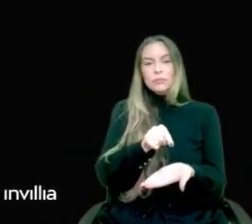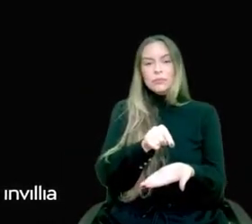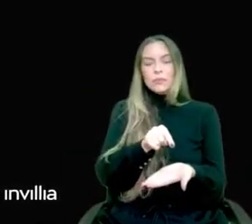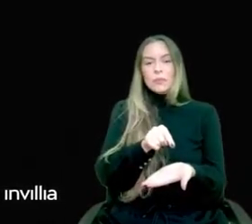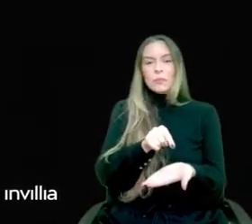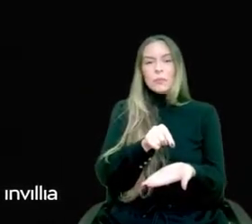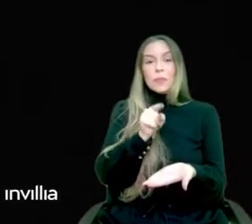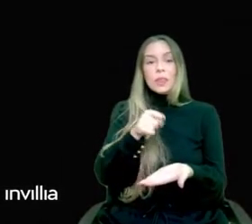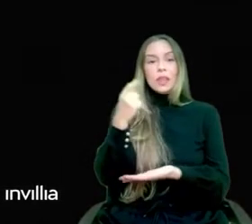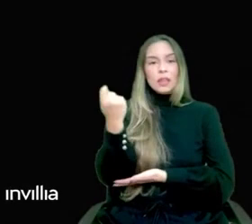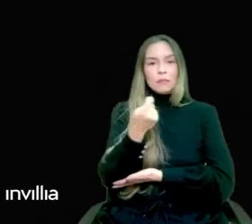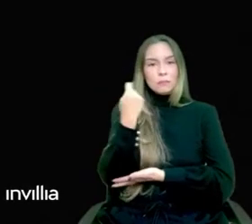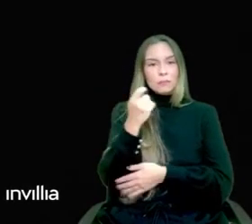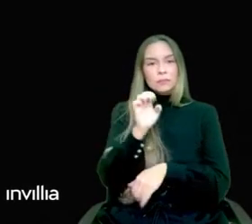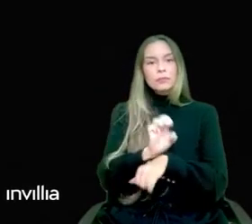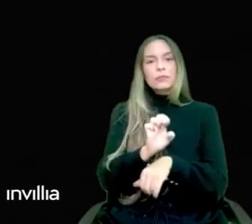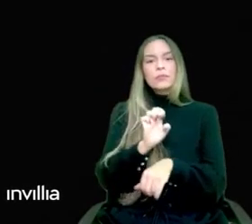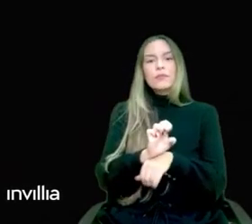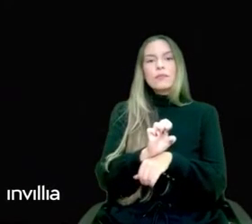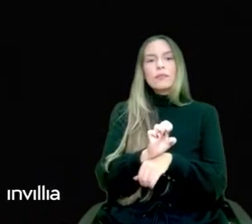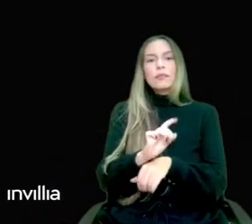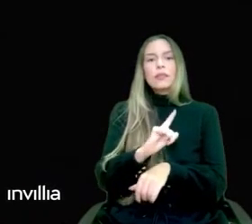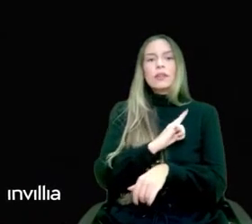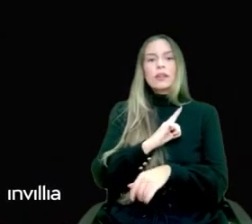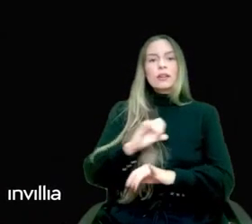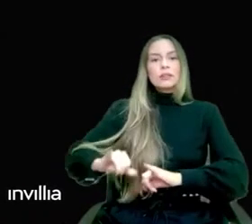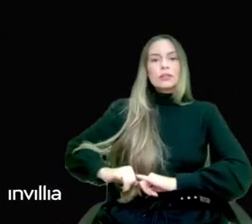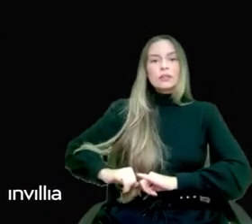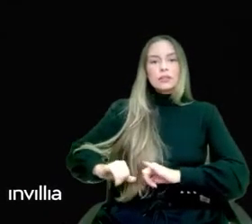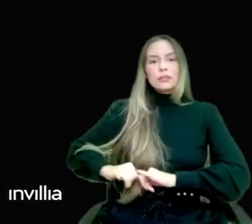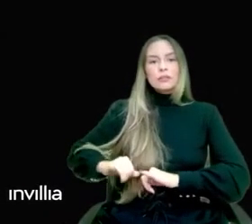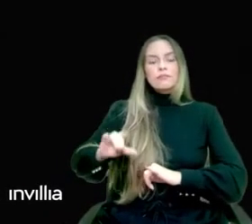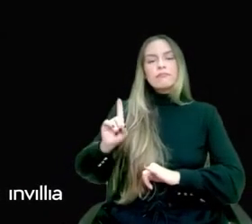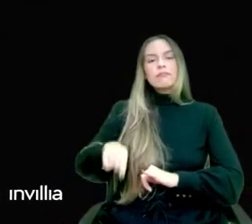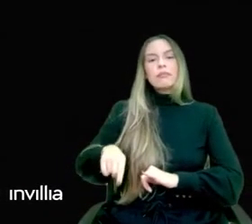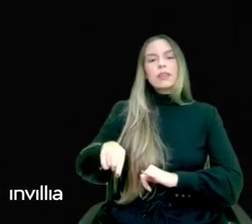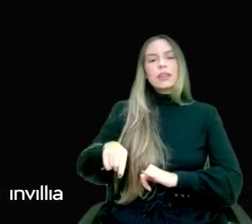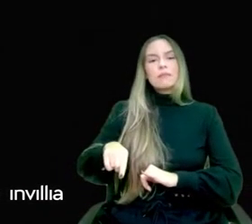has been suffering from torrential rainfall.